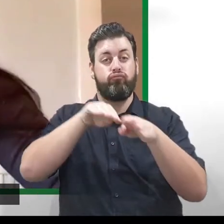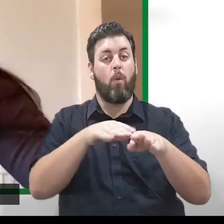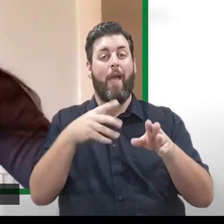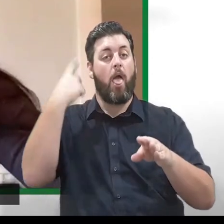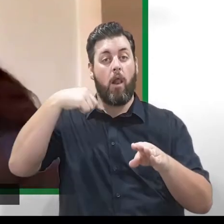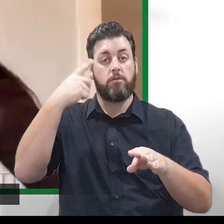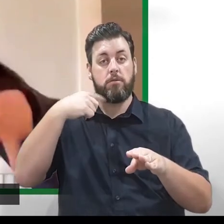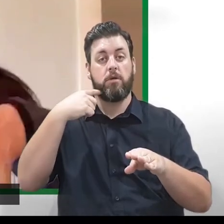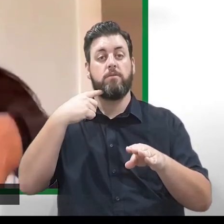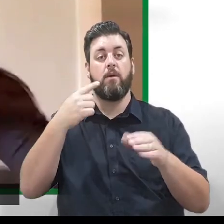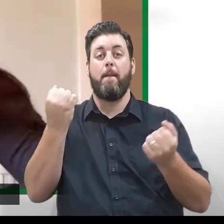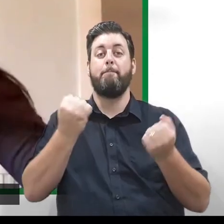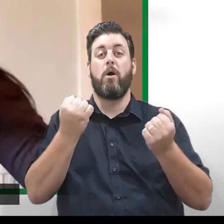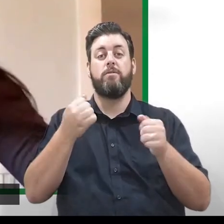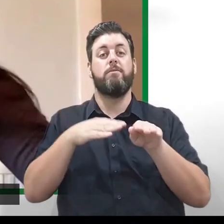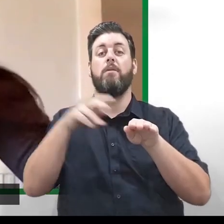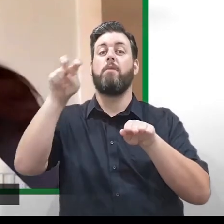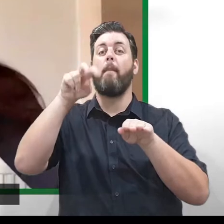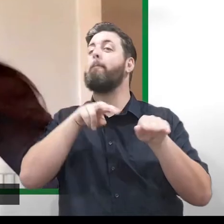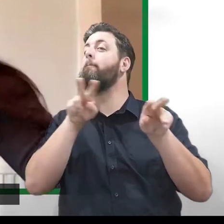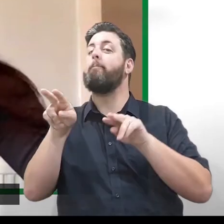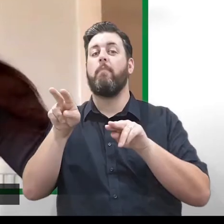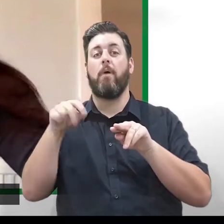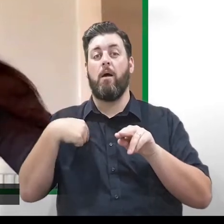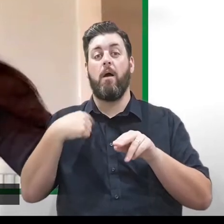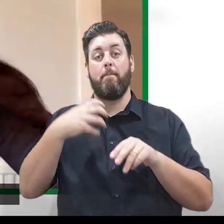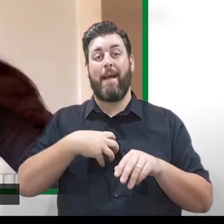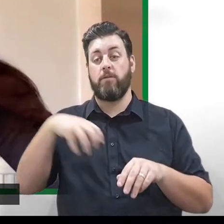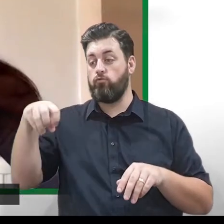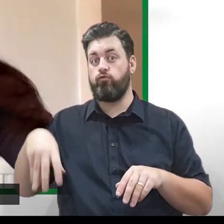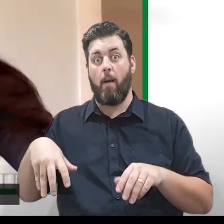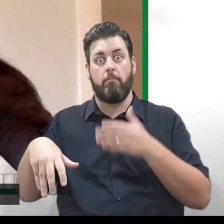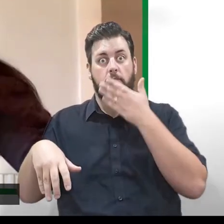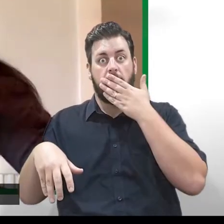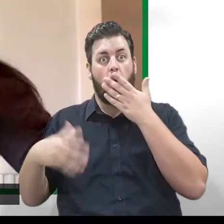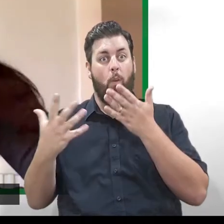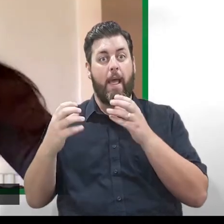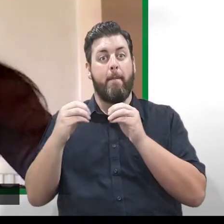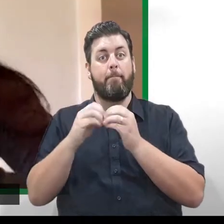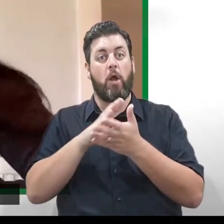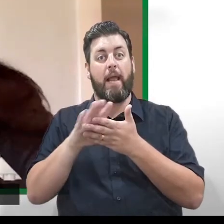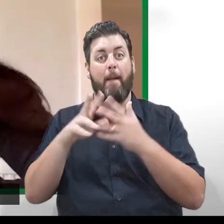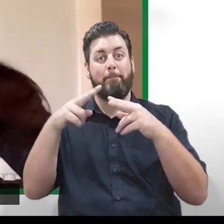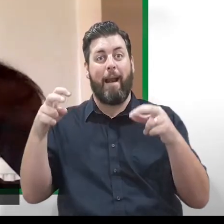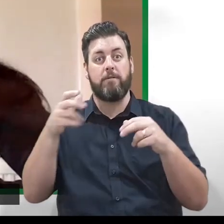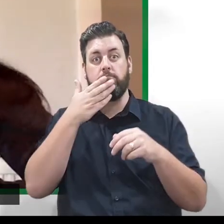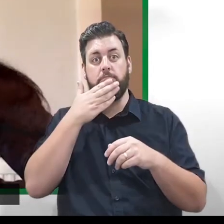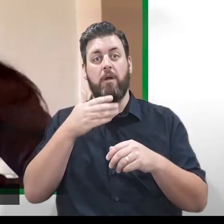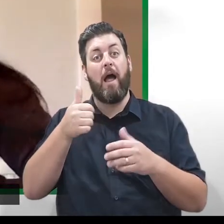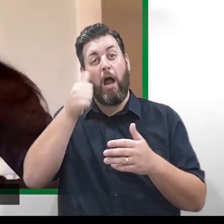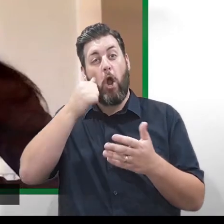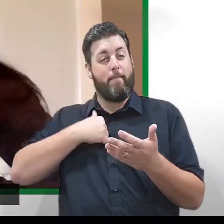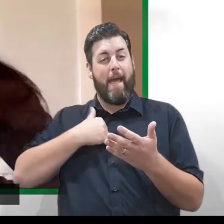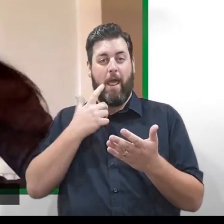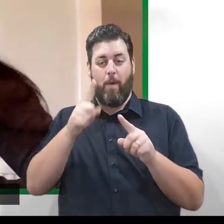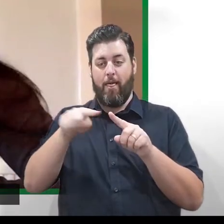London on open-top buses and, yeah, I dropped it outside Buckingham Palace. So at least I know it's my Olympic medal